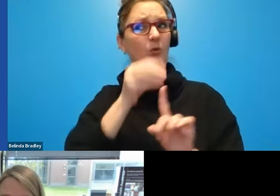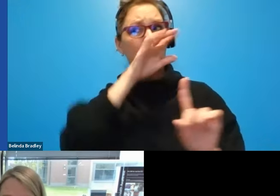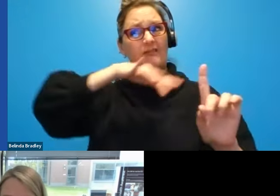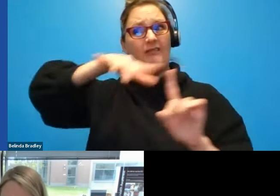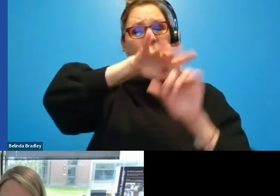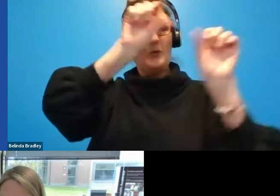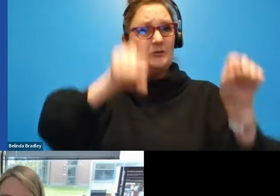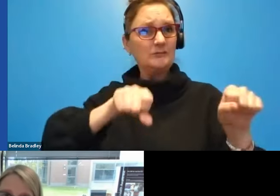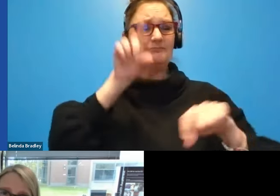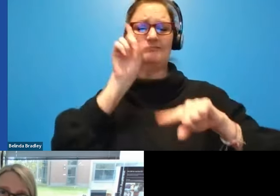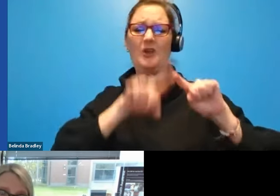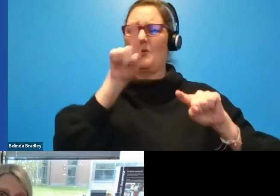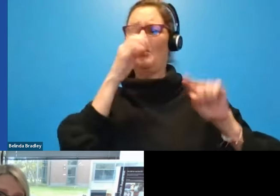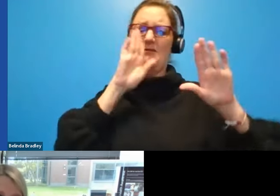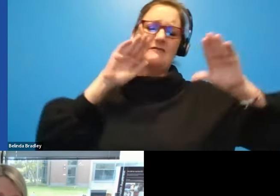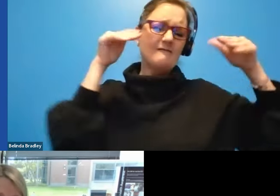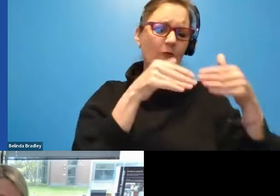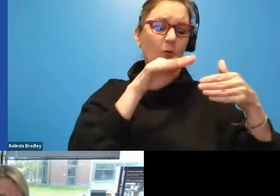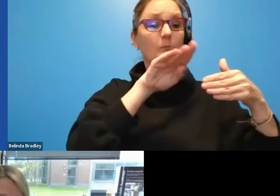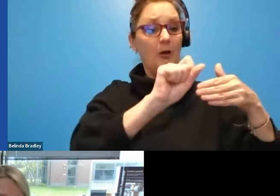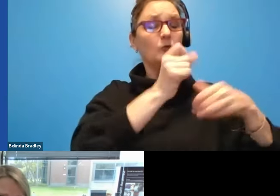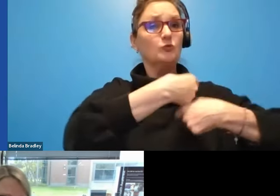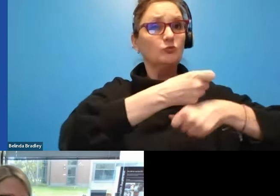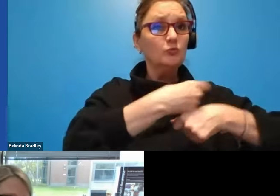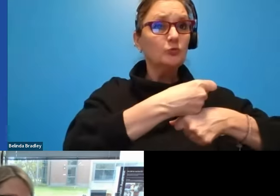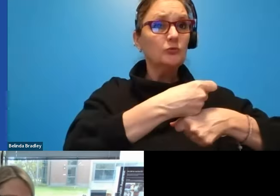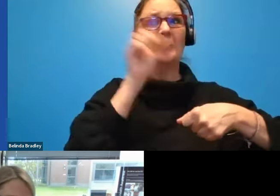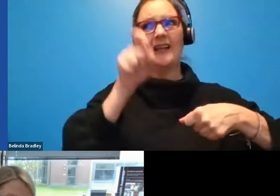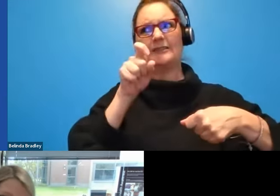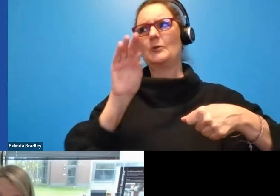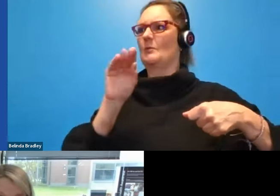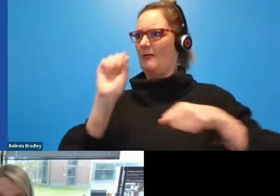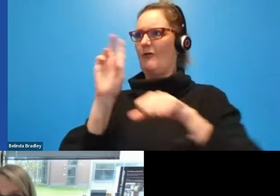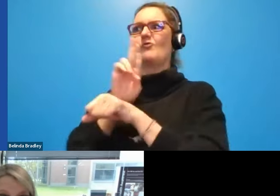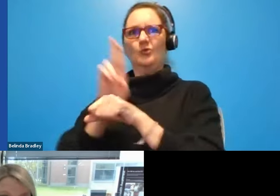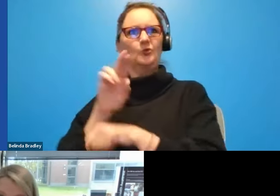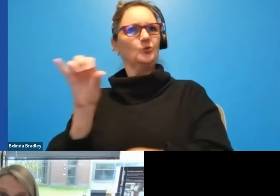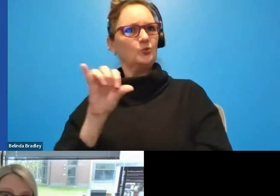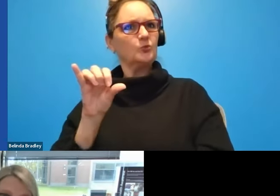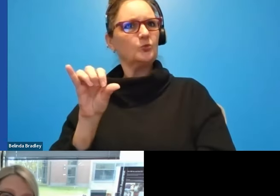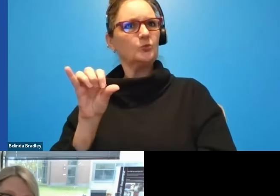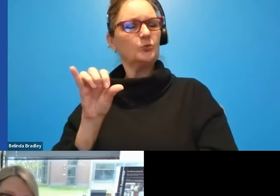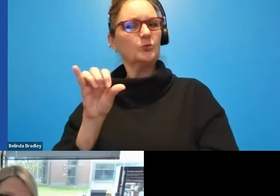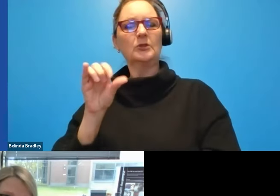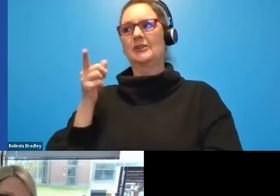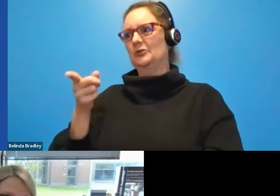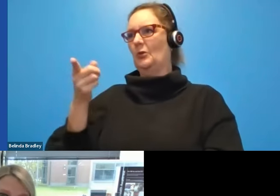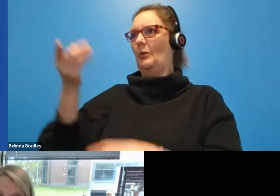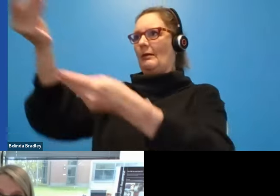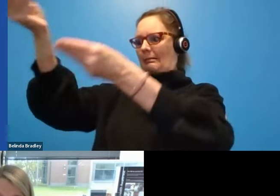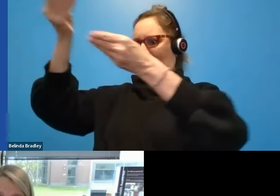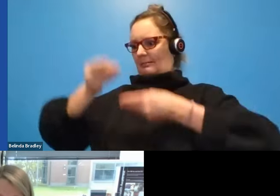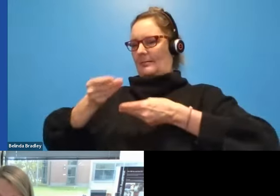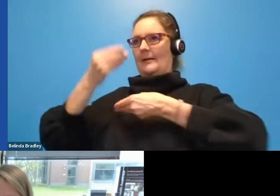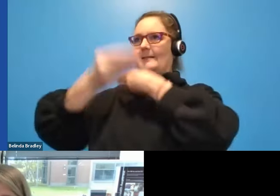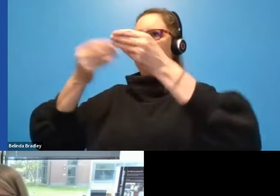be what you produce, it has to be what you consume as well. And so, yes, the supplier procurement component is